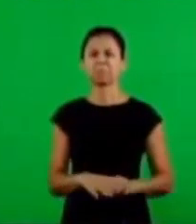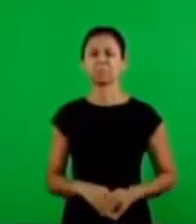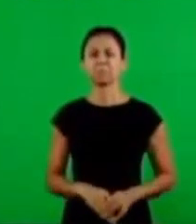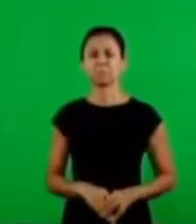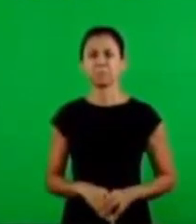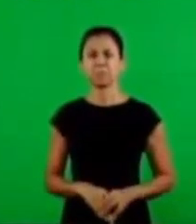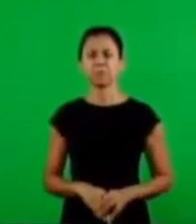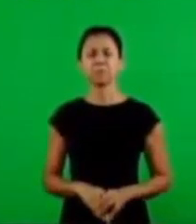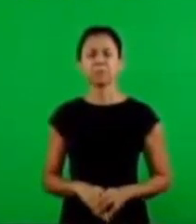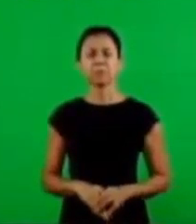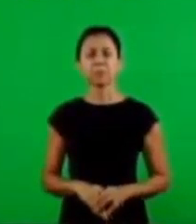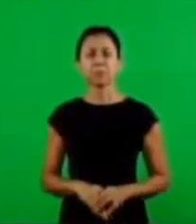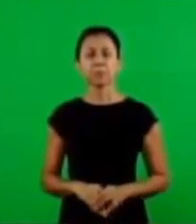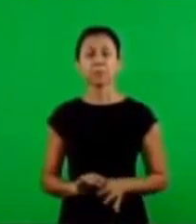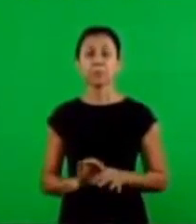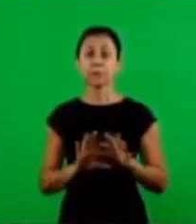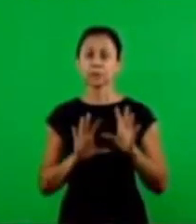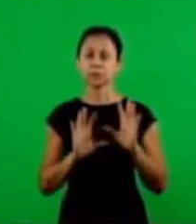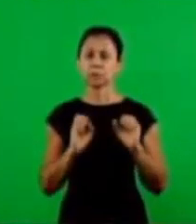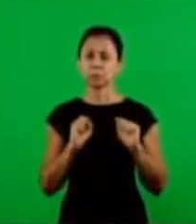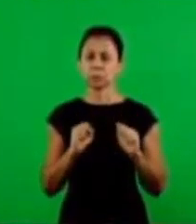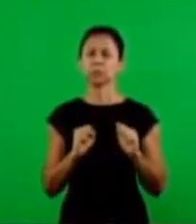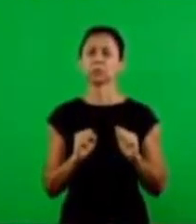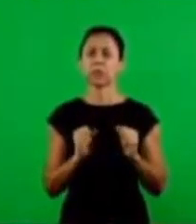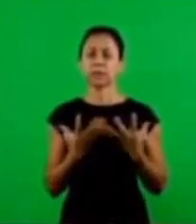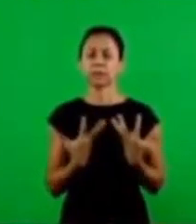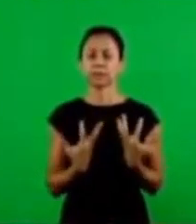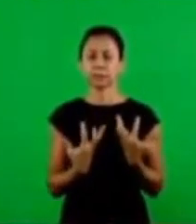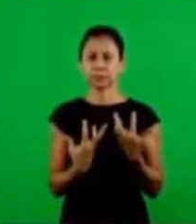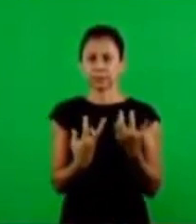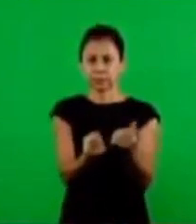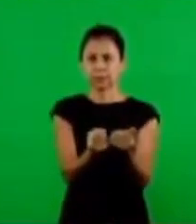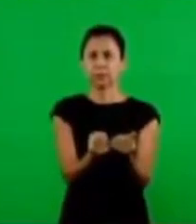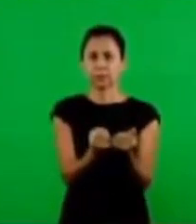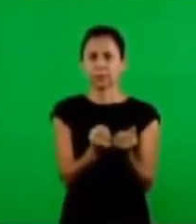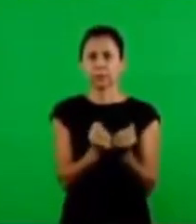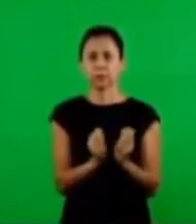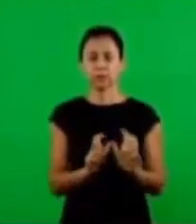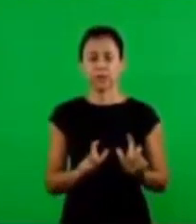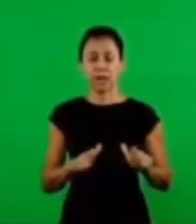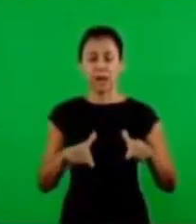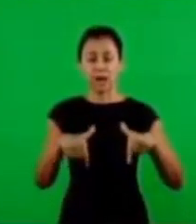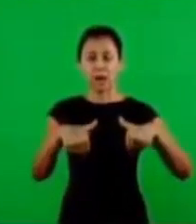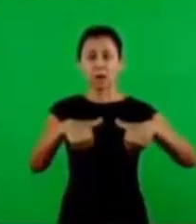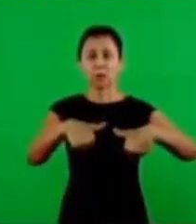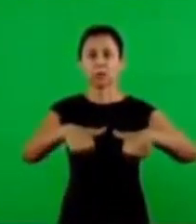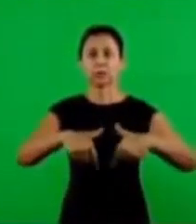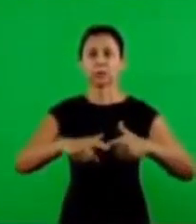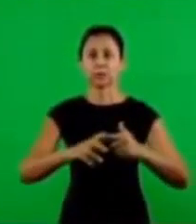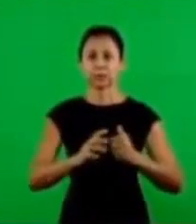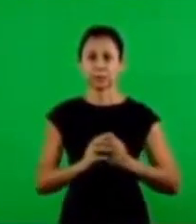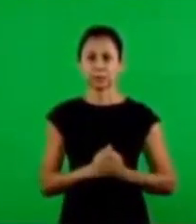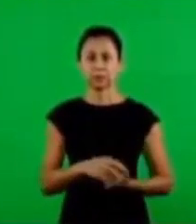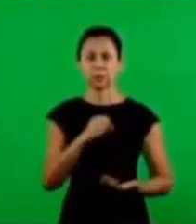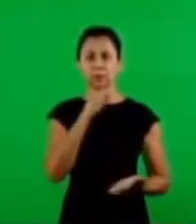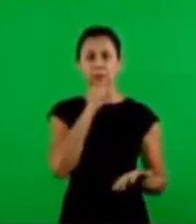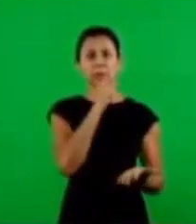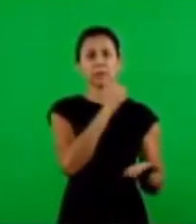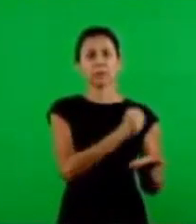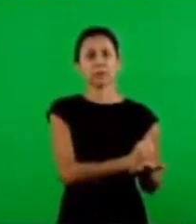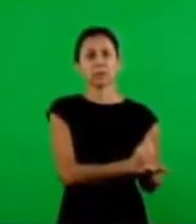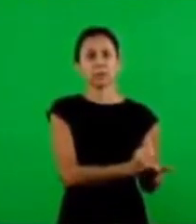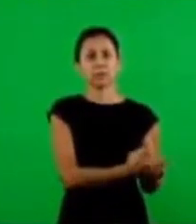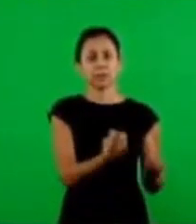allowed all this liturgy of the Old